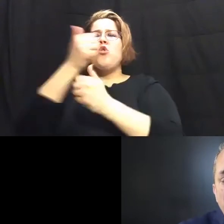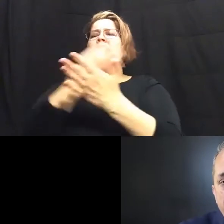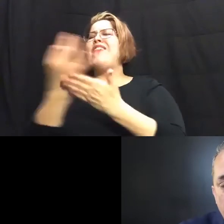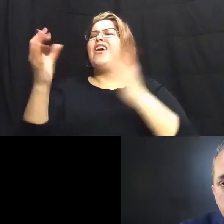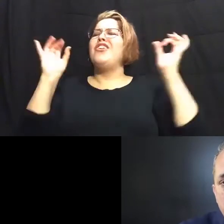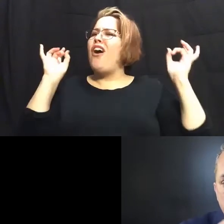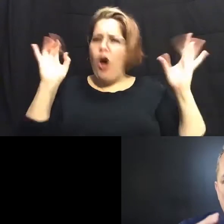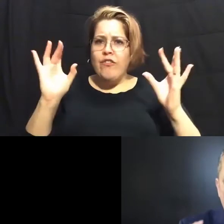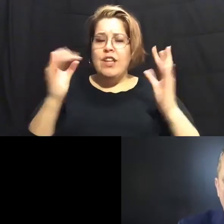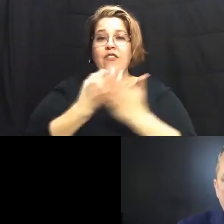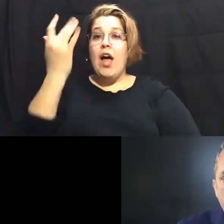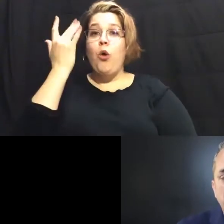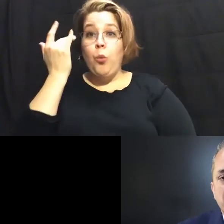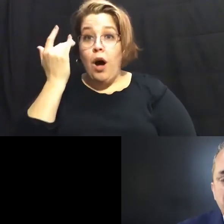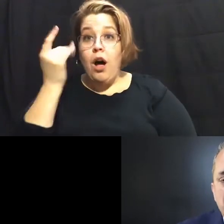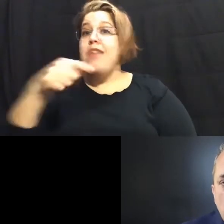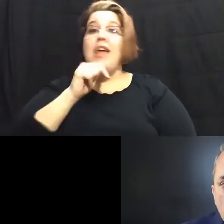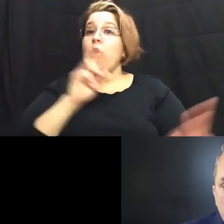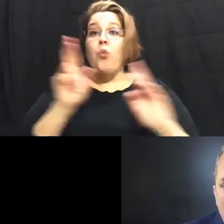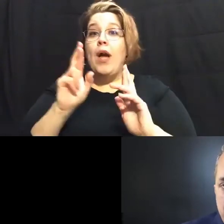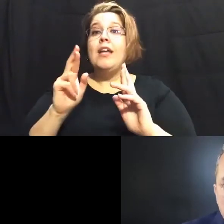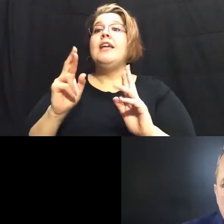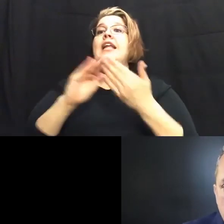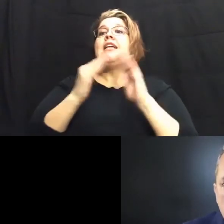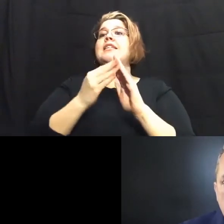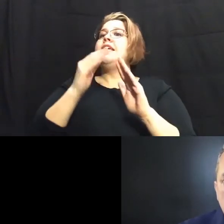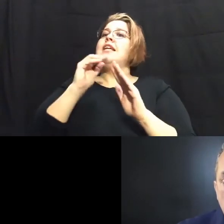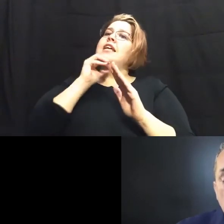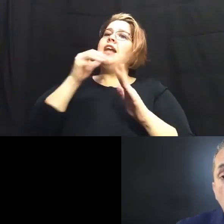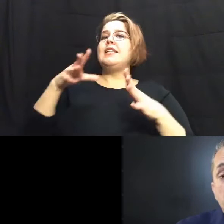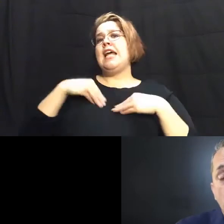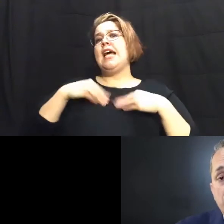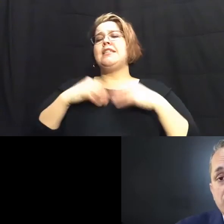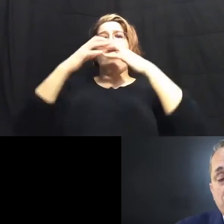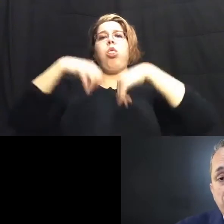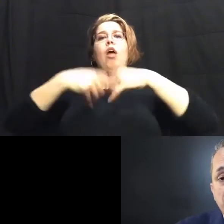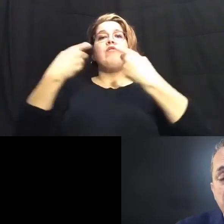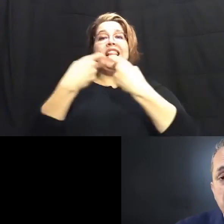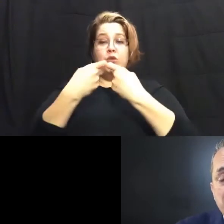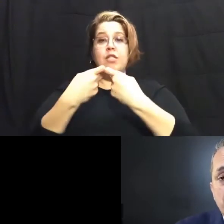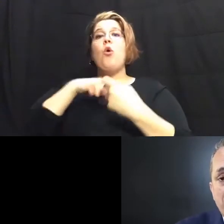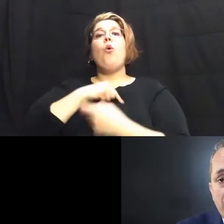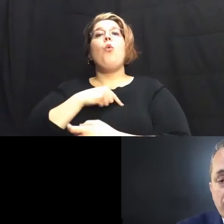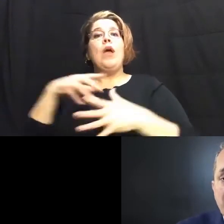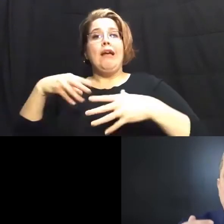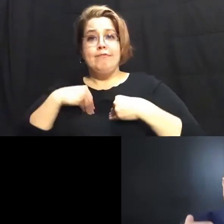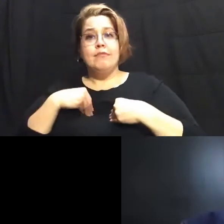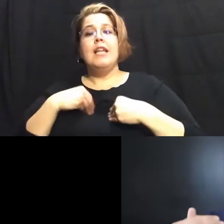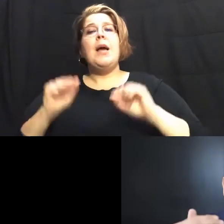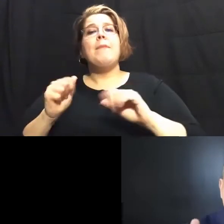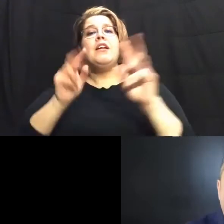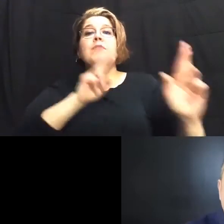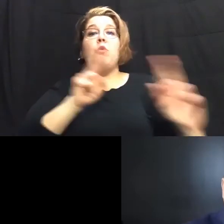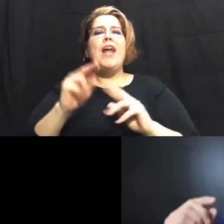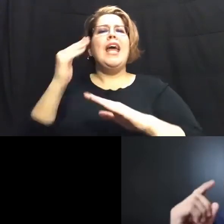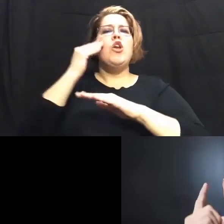and they failed because they were not prepared the city doesn't own the collapse of the electrical grid what we own is the ability to be prepared and to know in